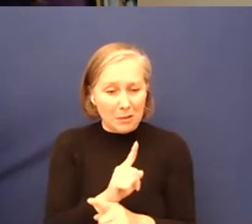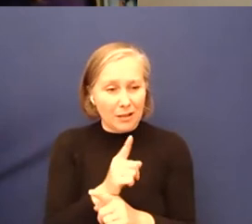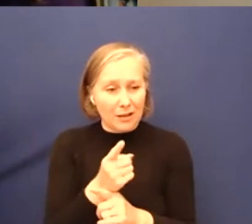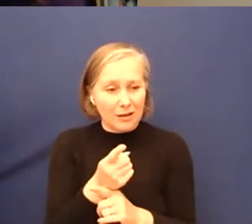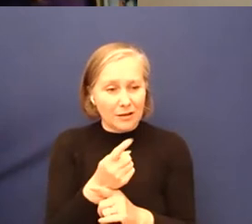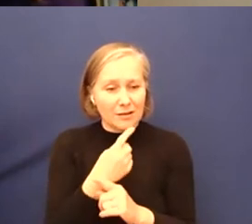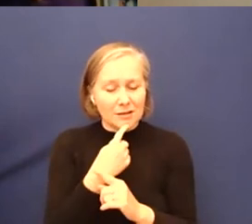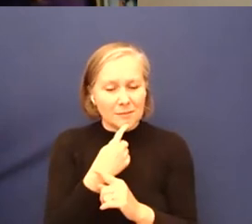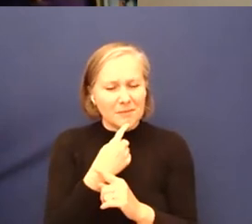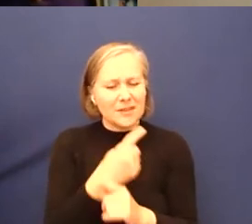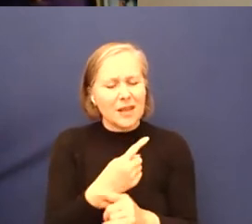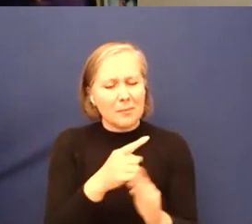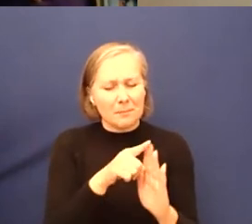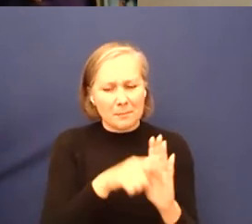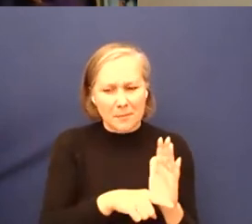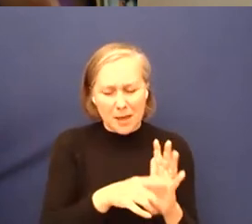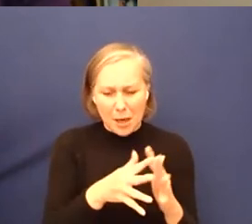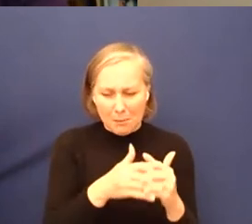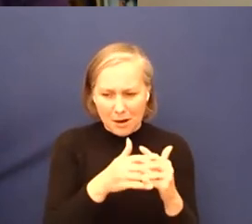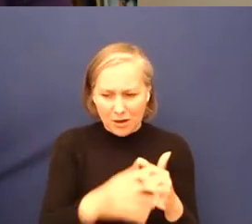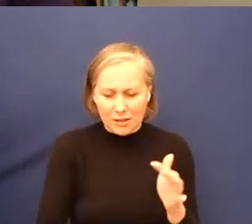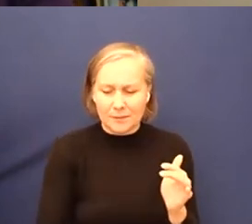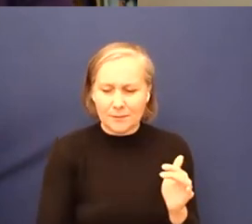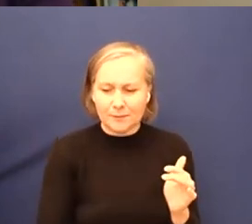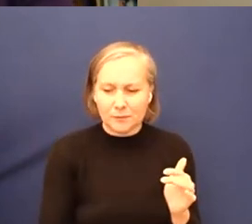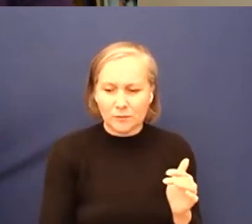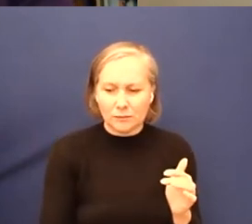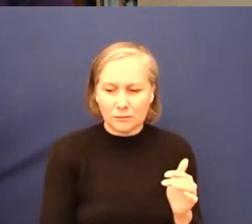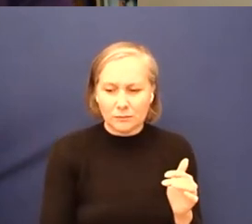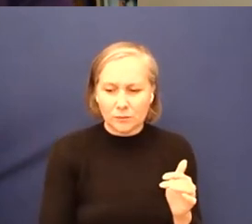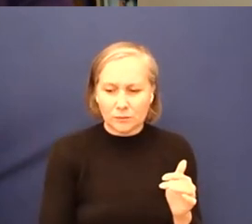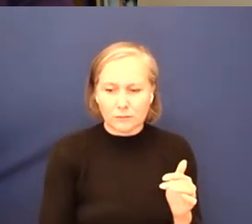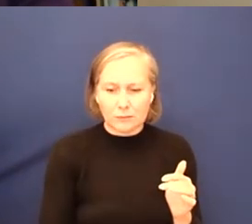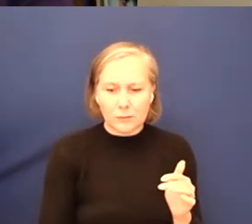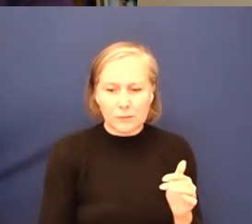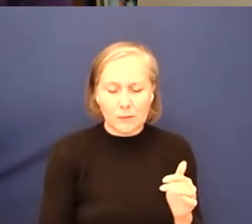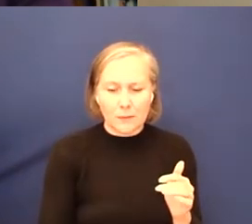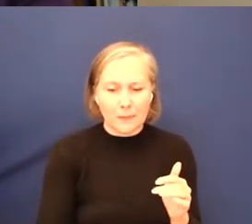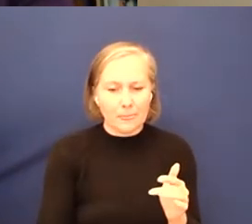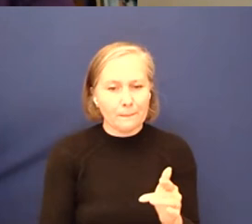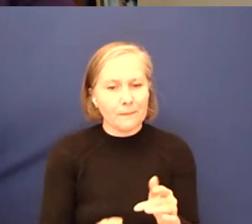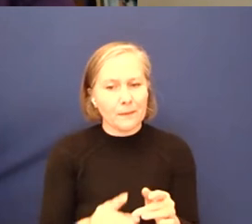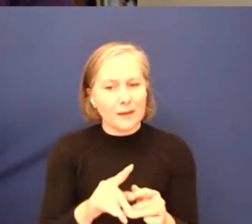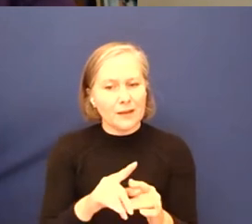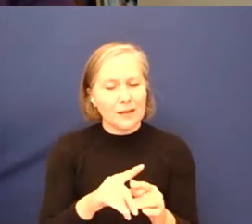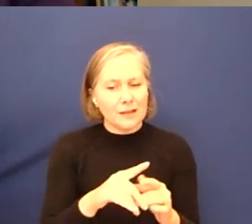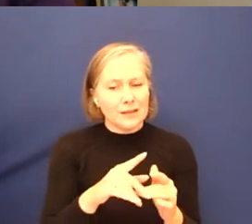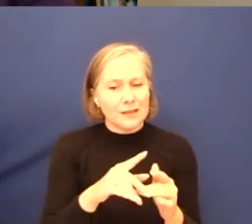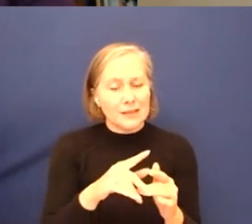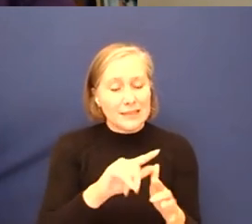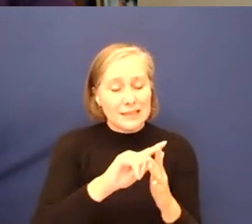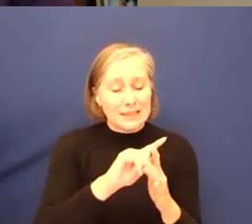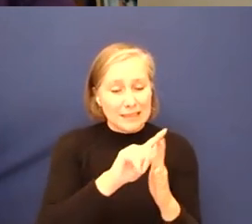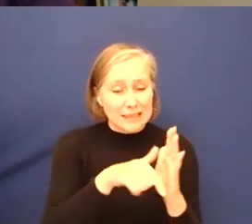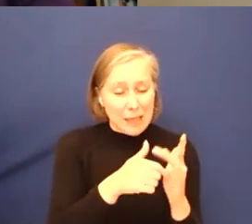American disabled activist, Dr. Alice Wong, like disabled people are oracles. And as Professor Peter